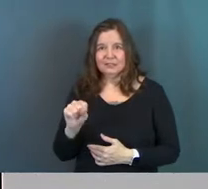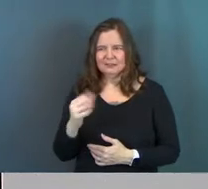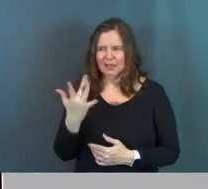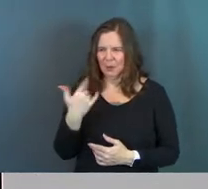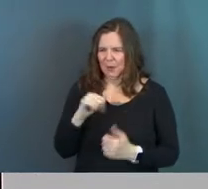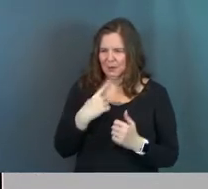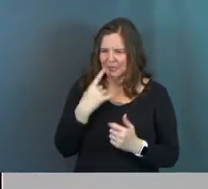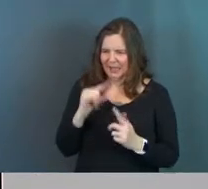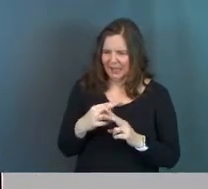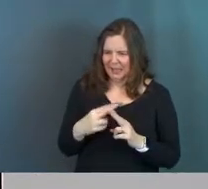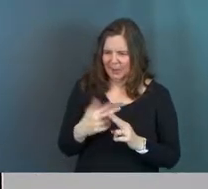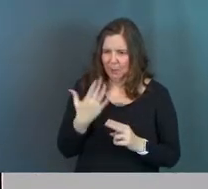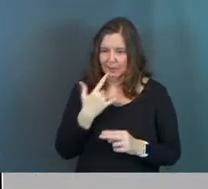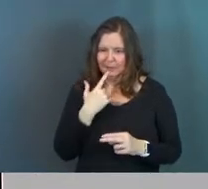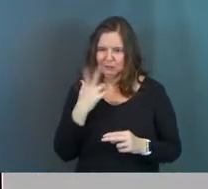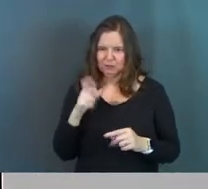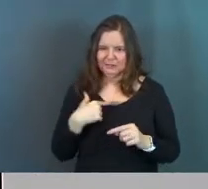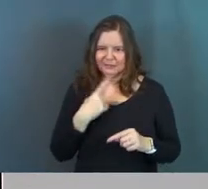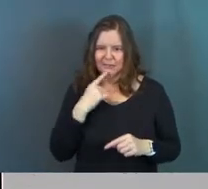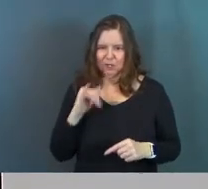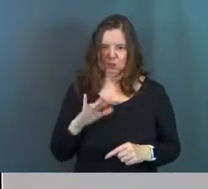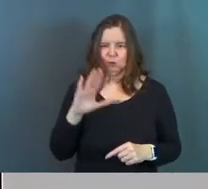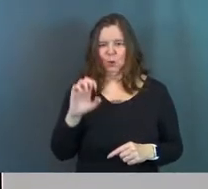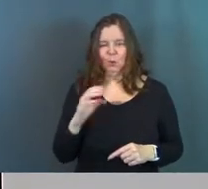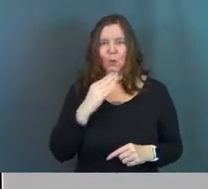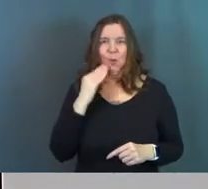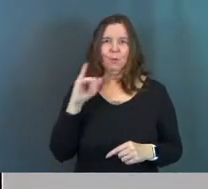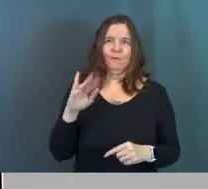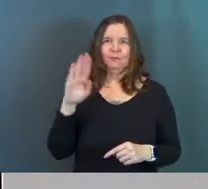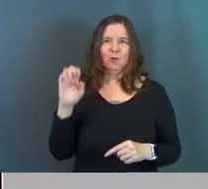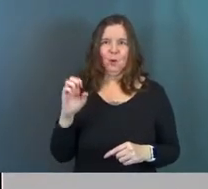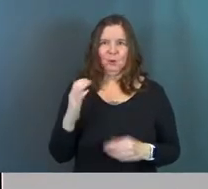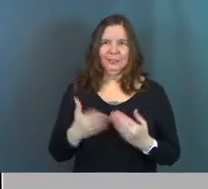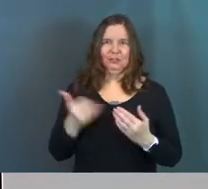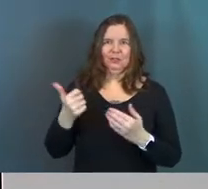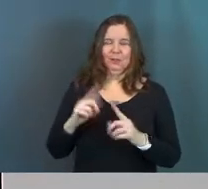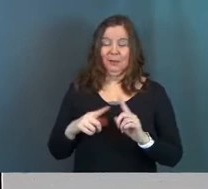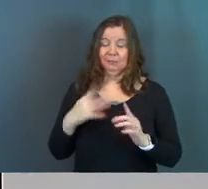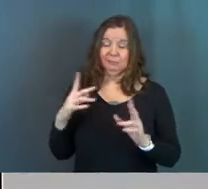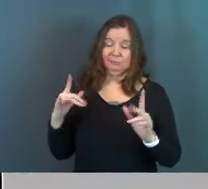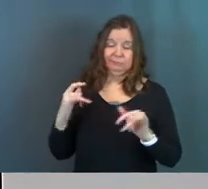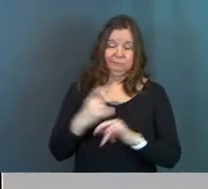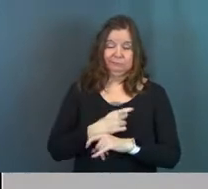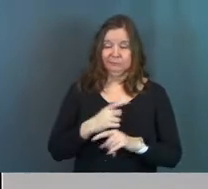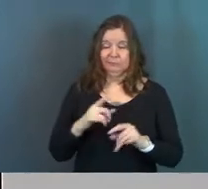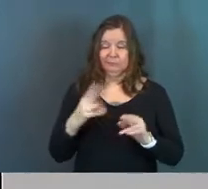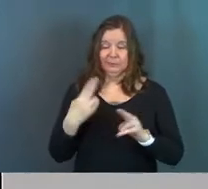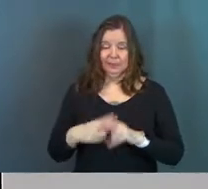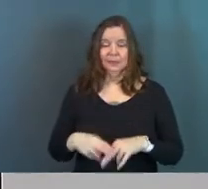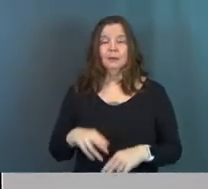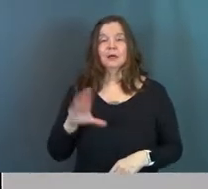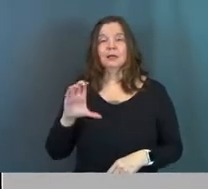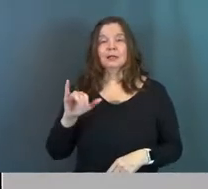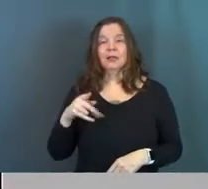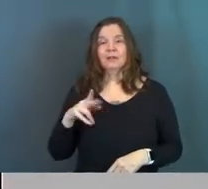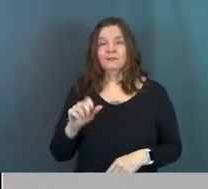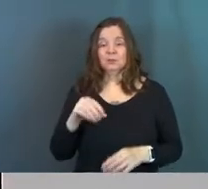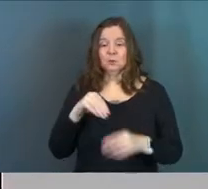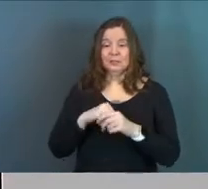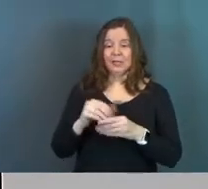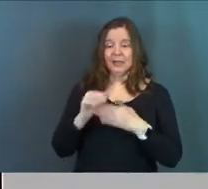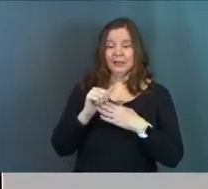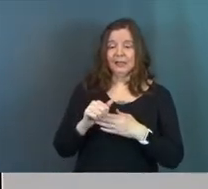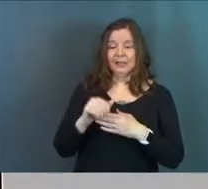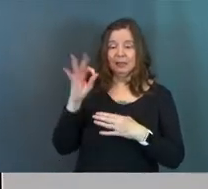Joe? You know what I mean? The home of Joe, the high priest, where the teachers of religious law and the elders had gathered inside the leading priests and the